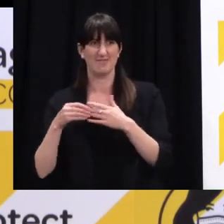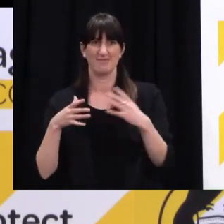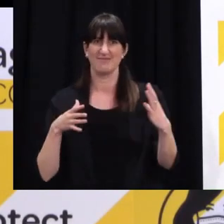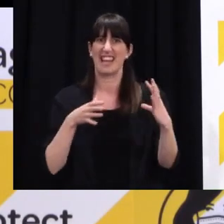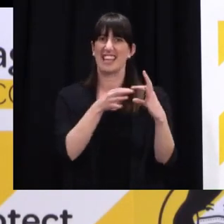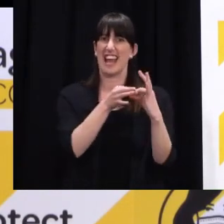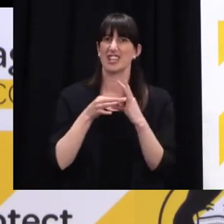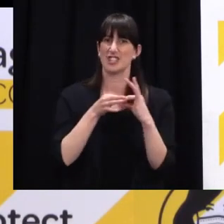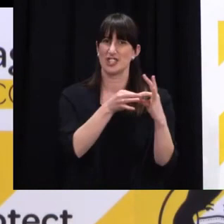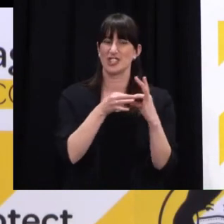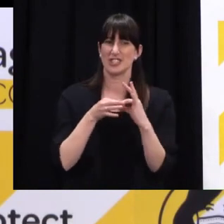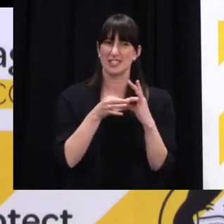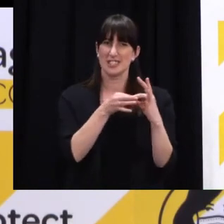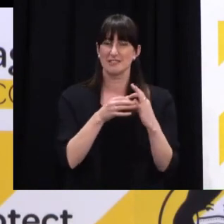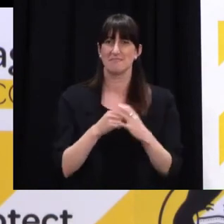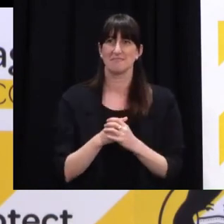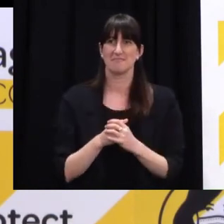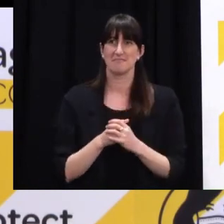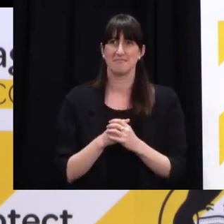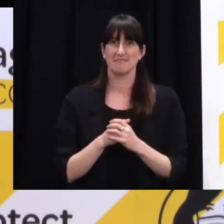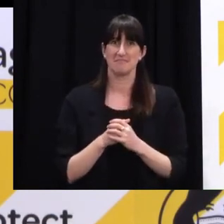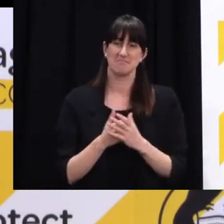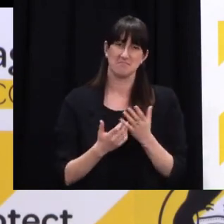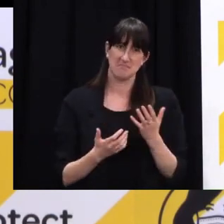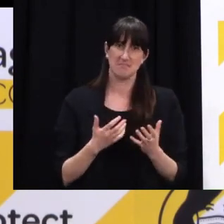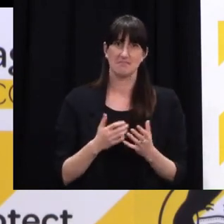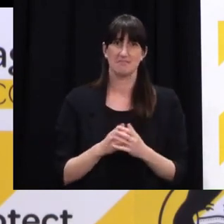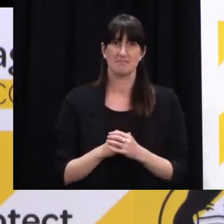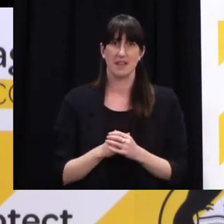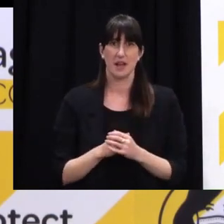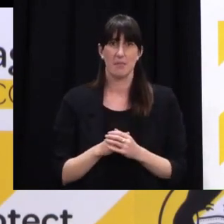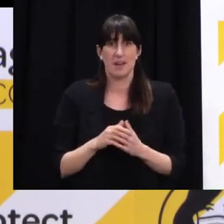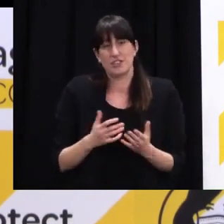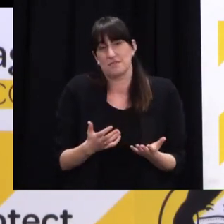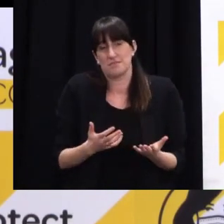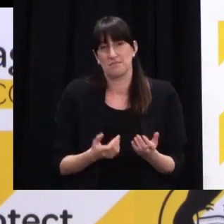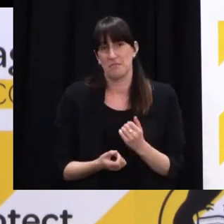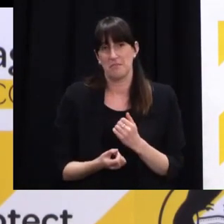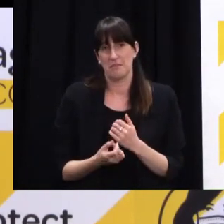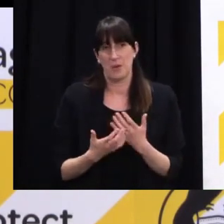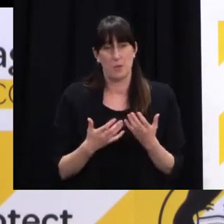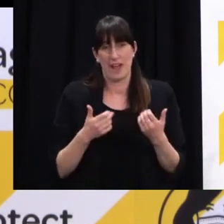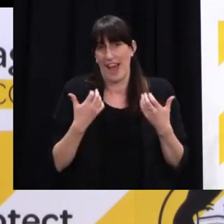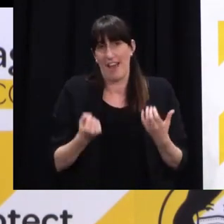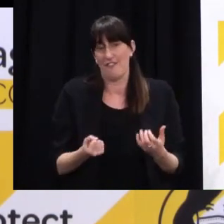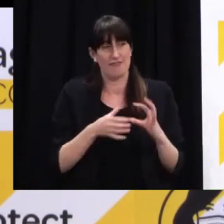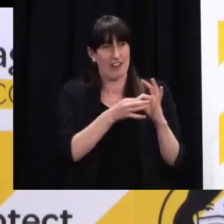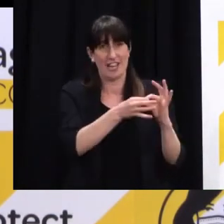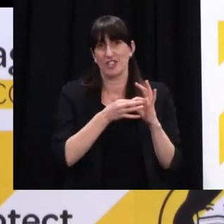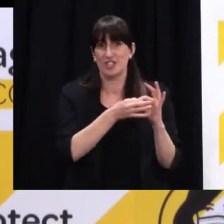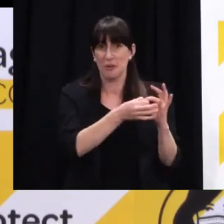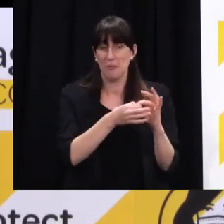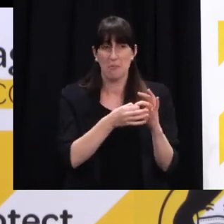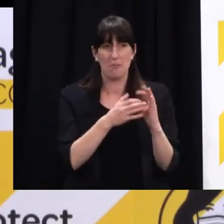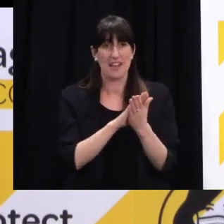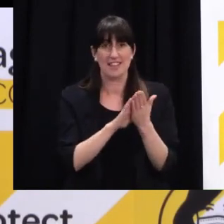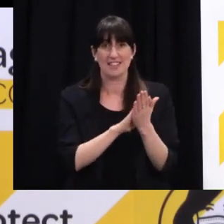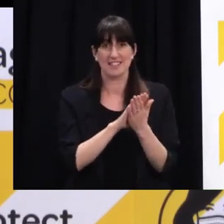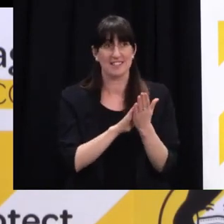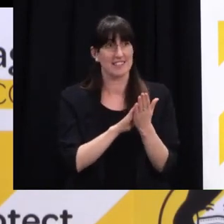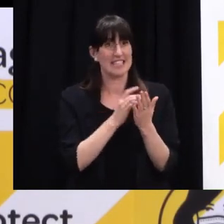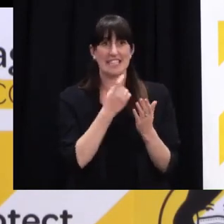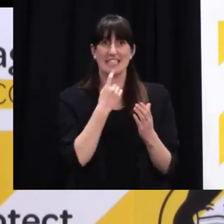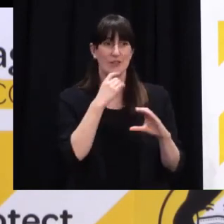necessarily determinative, but it just so happens that there were relationships there that meant that I could have those